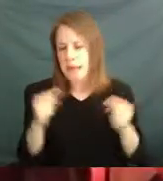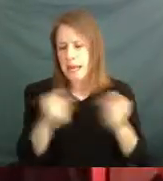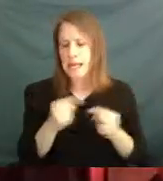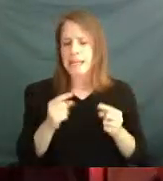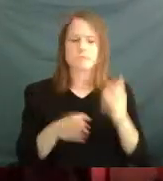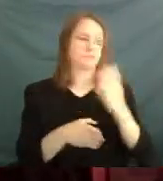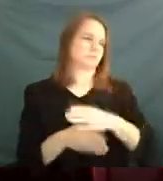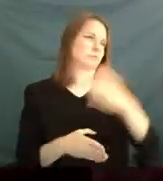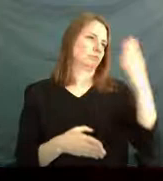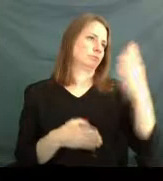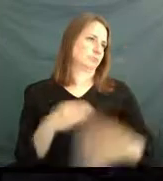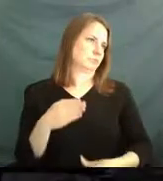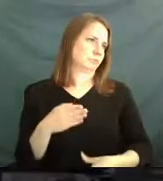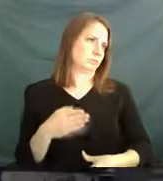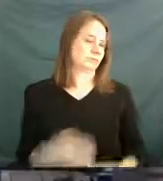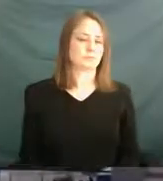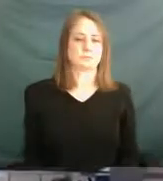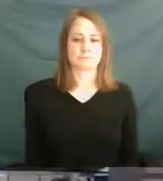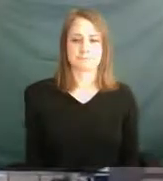flesh is heir to.